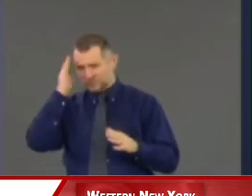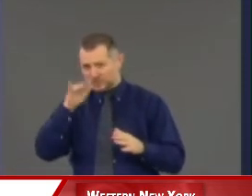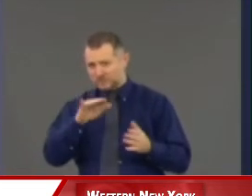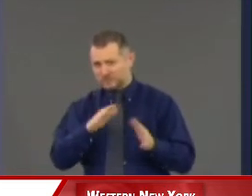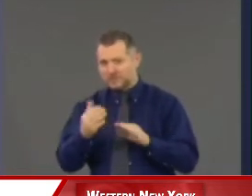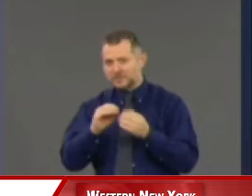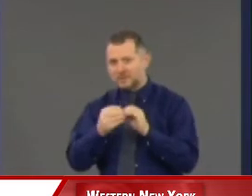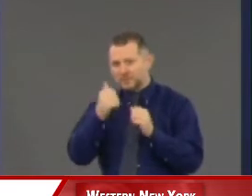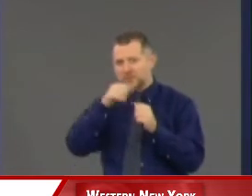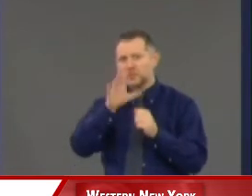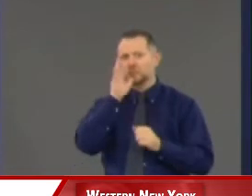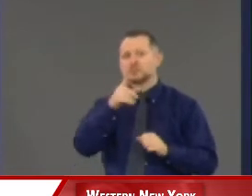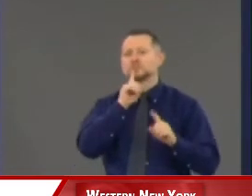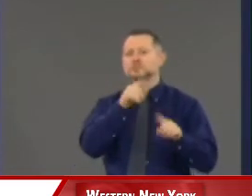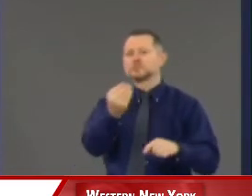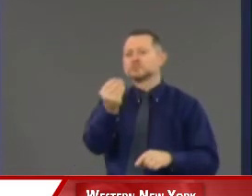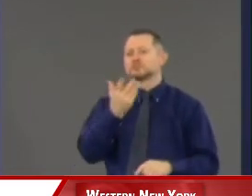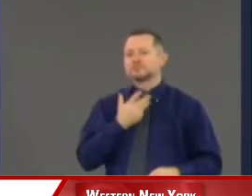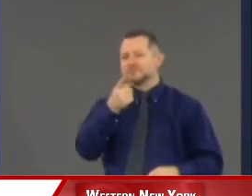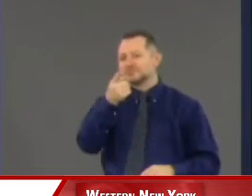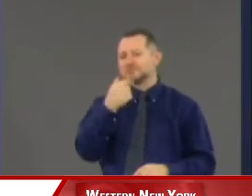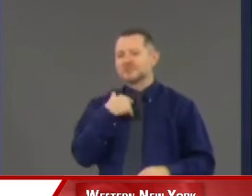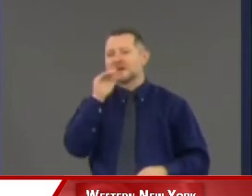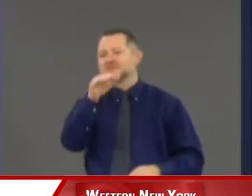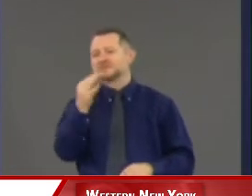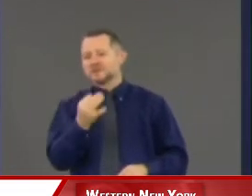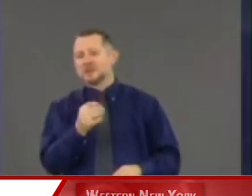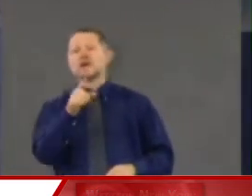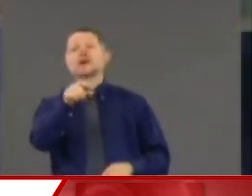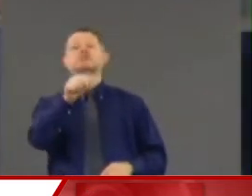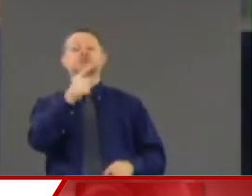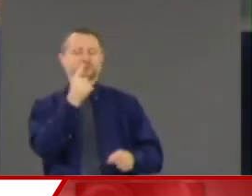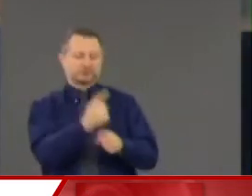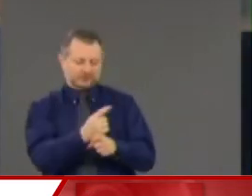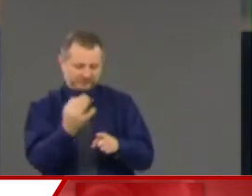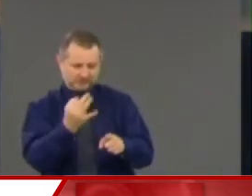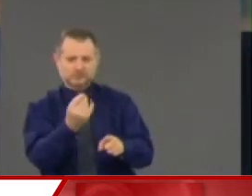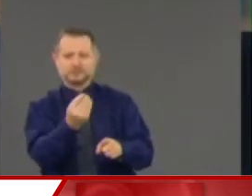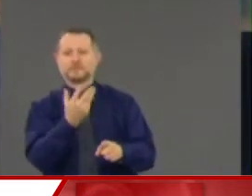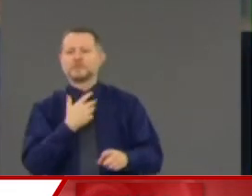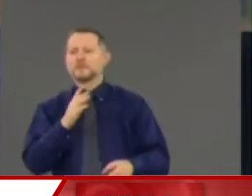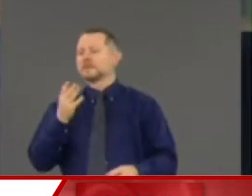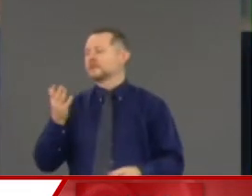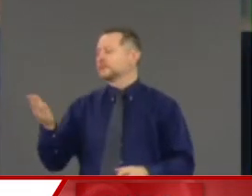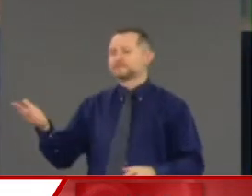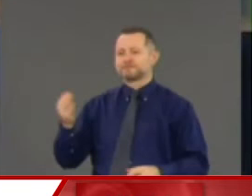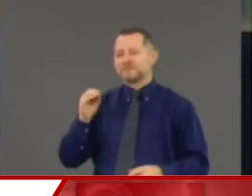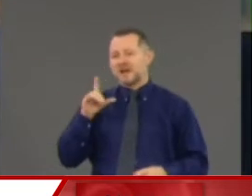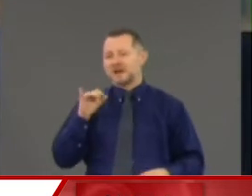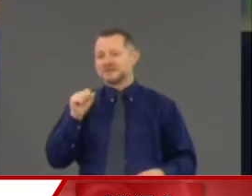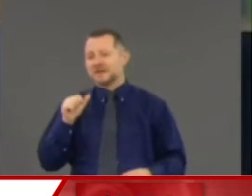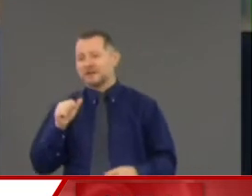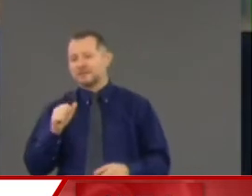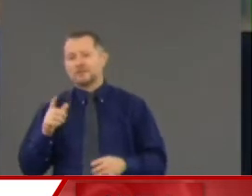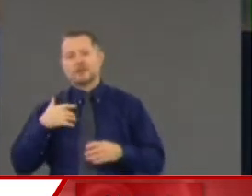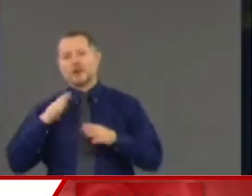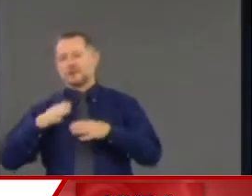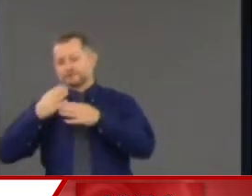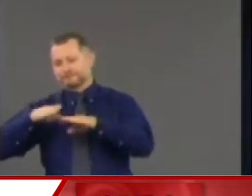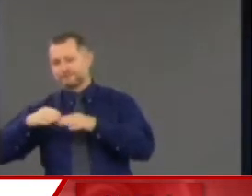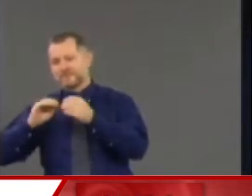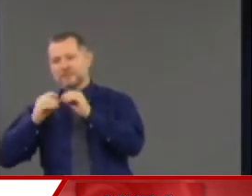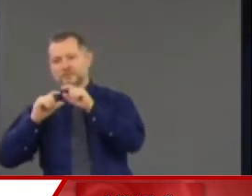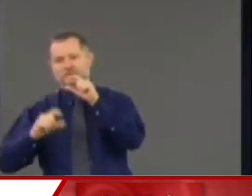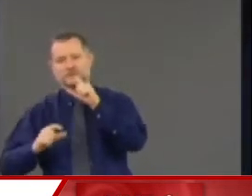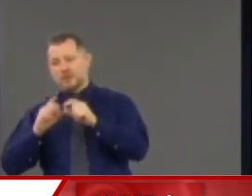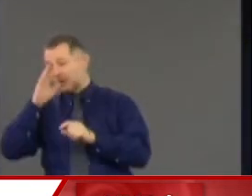it. Yes. You did say that Friday. Did we get that number yet? So it's actually not broken out that way. The way the hospitals report,